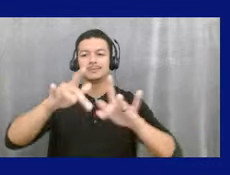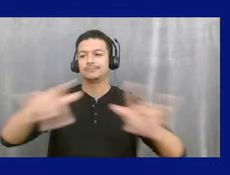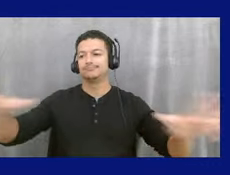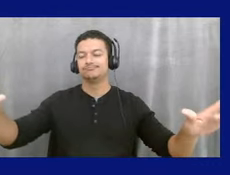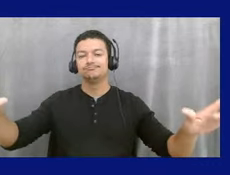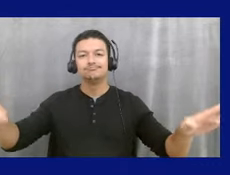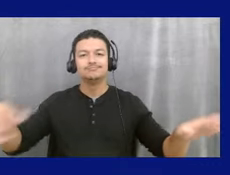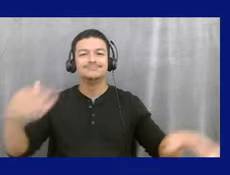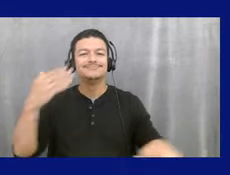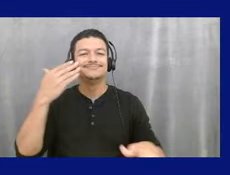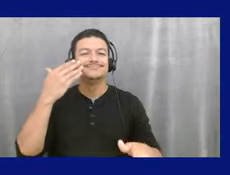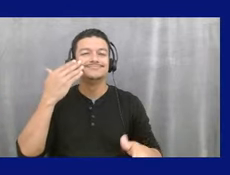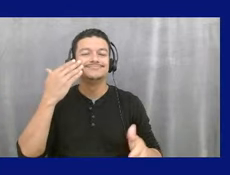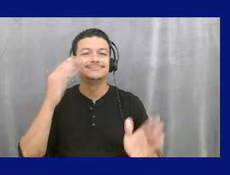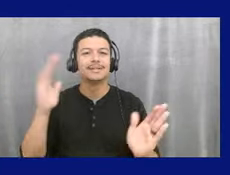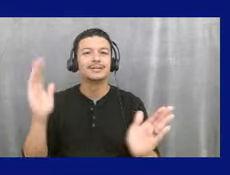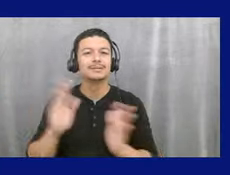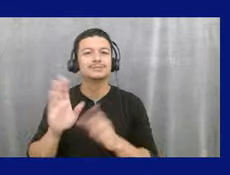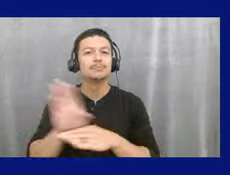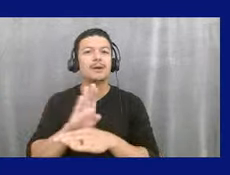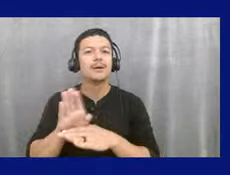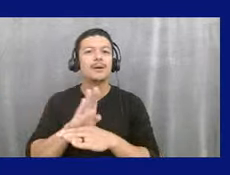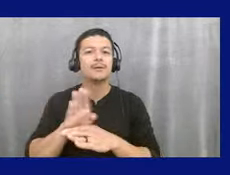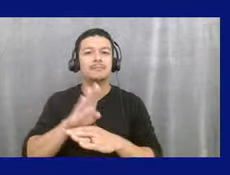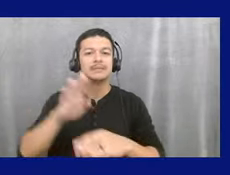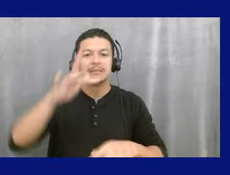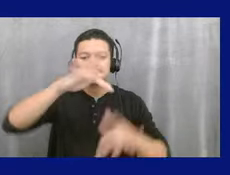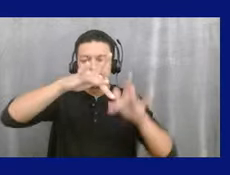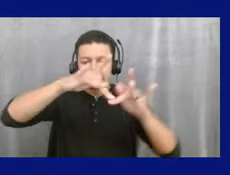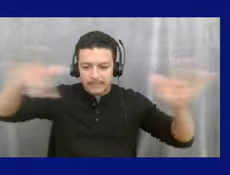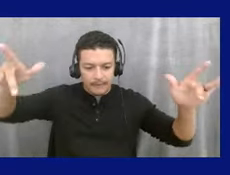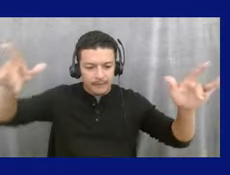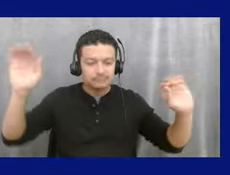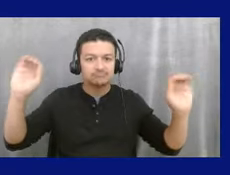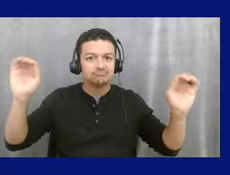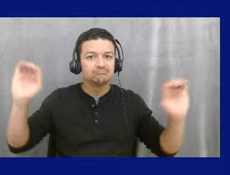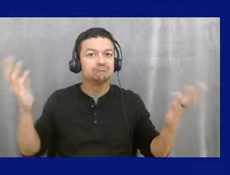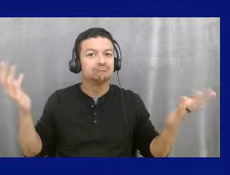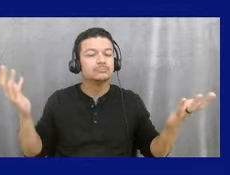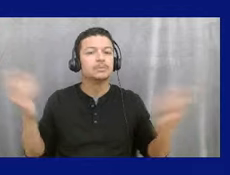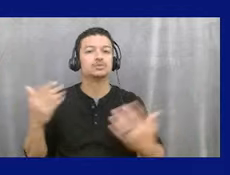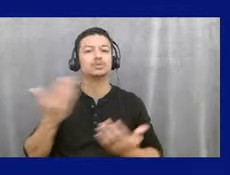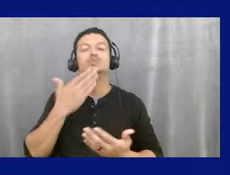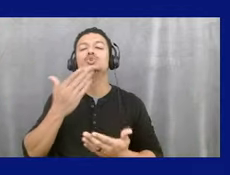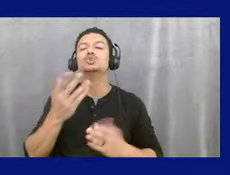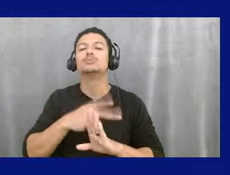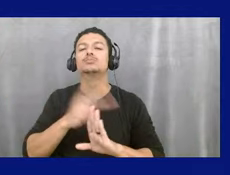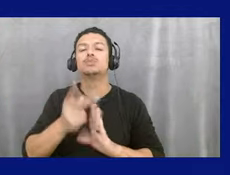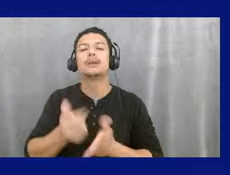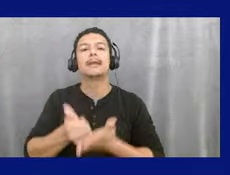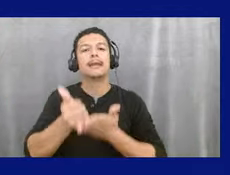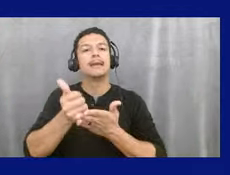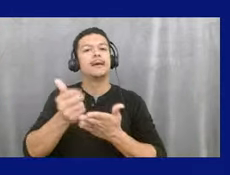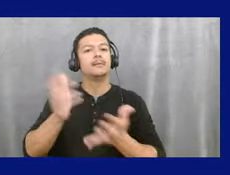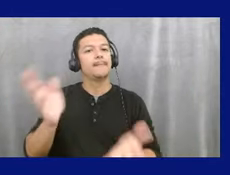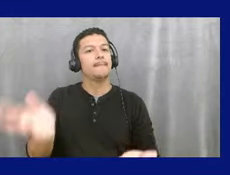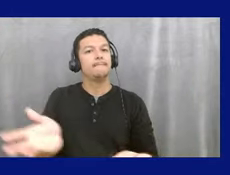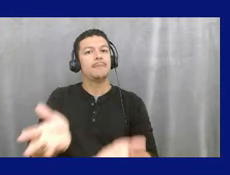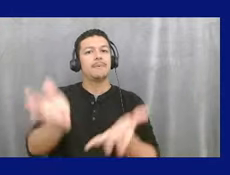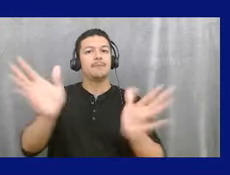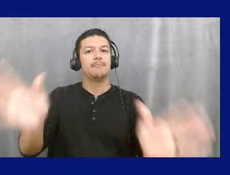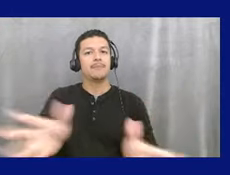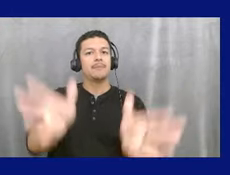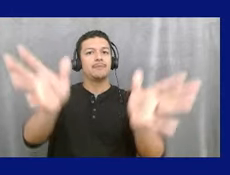business storefronts are, are vacant. Um, and this is just a great program that to help improve the appearance of, uh, commercial storefronts,